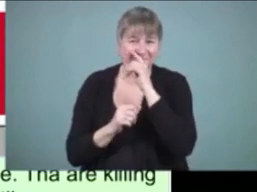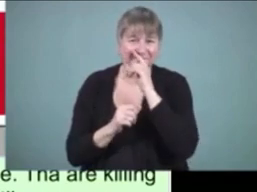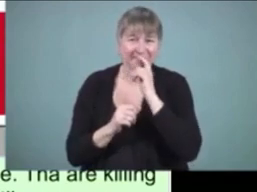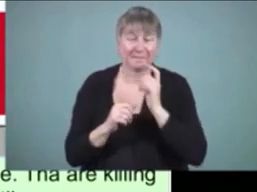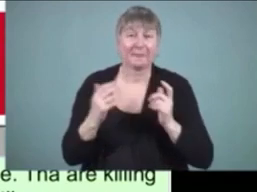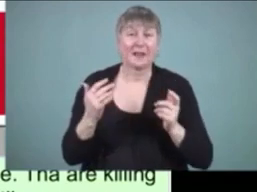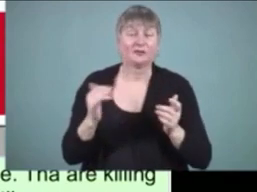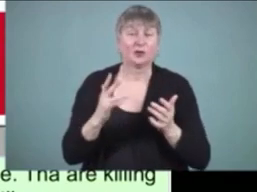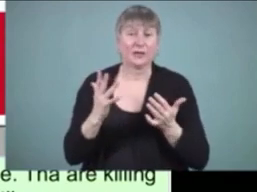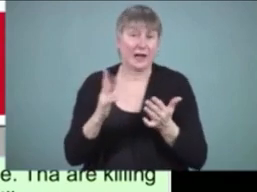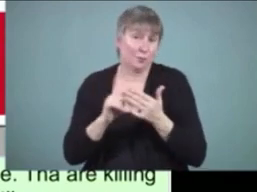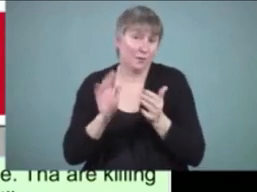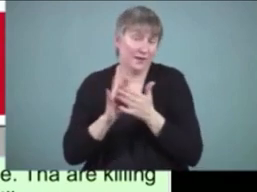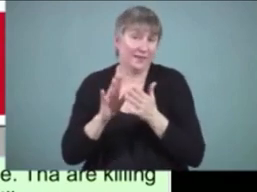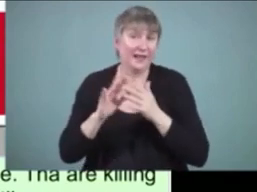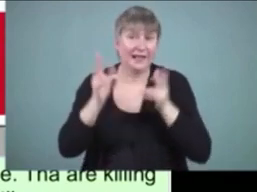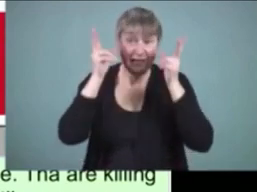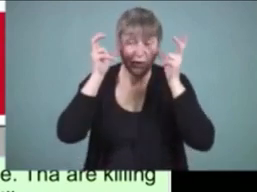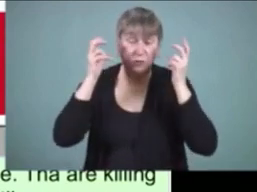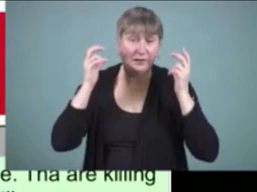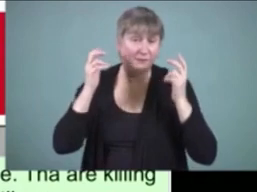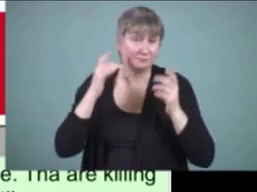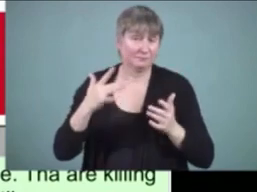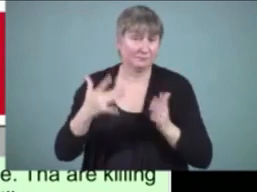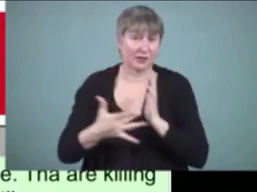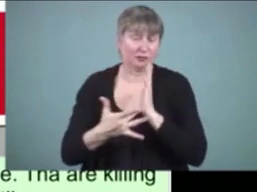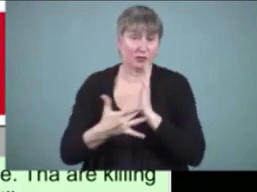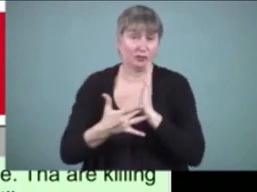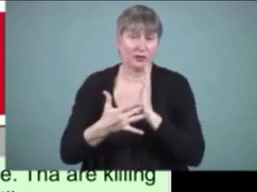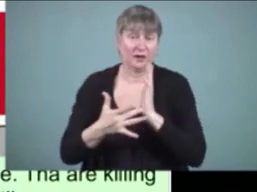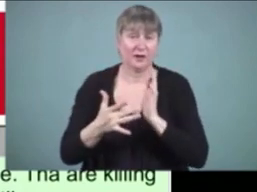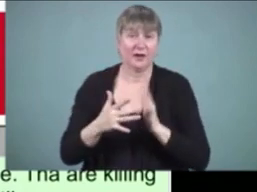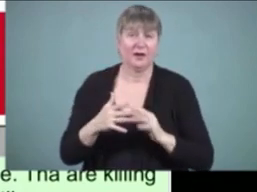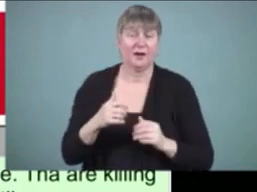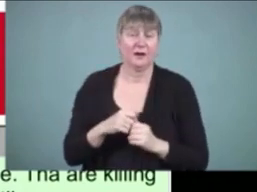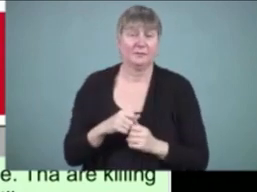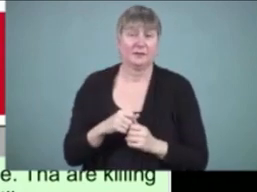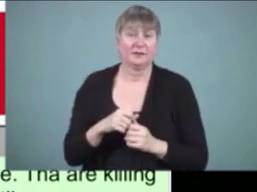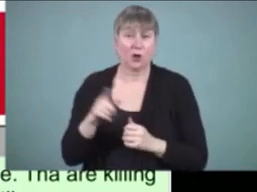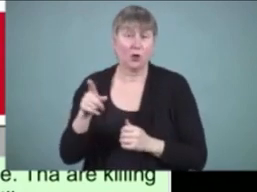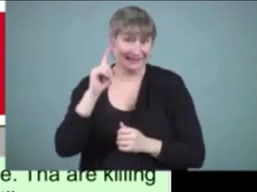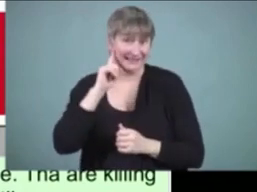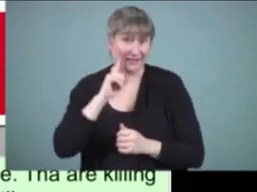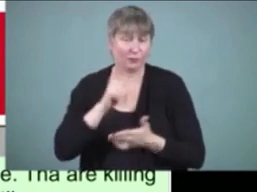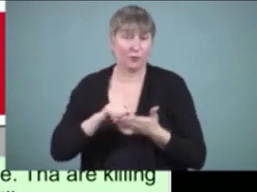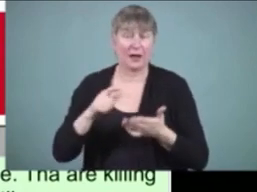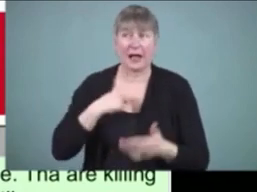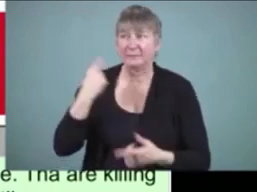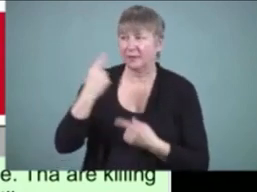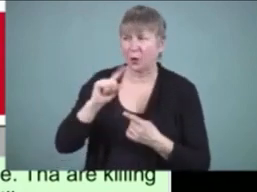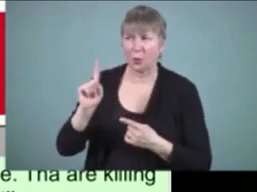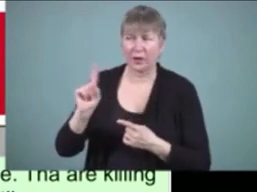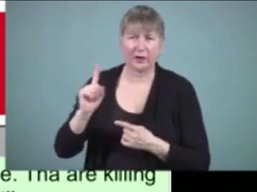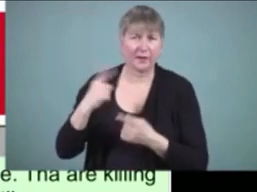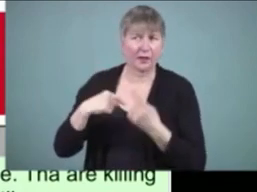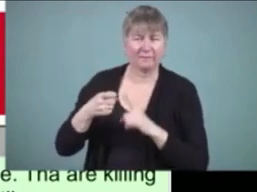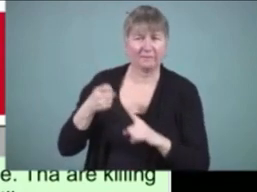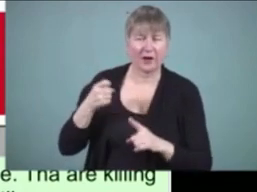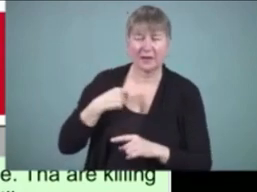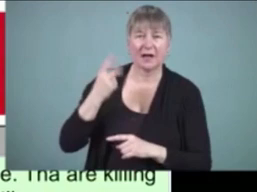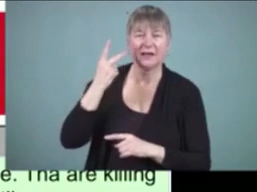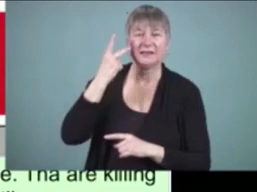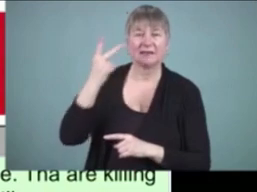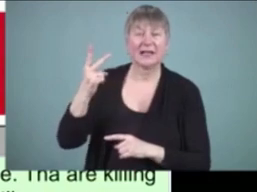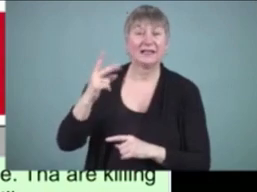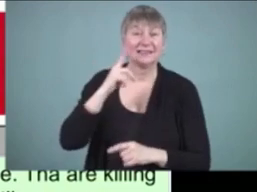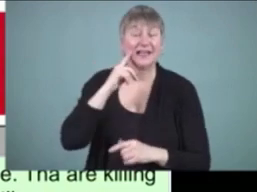technology so this is a deaf student writing i'm thinking where did they come from i see people and look how they has been